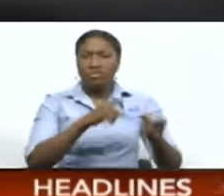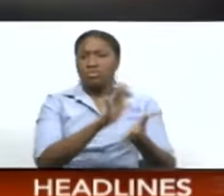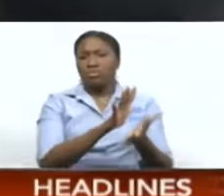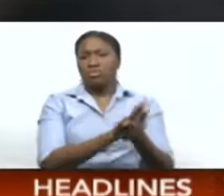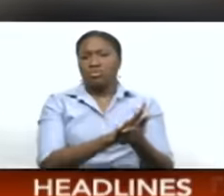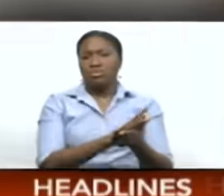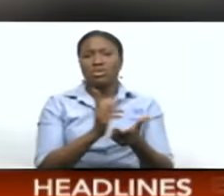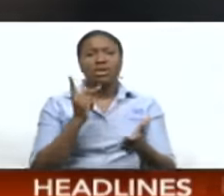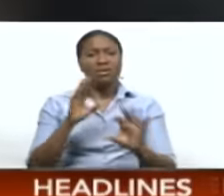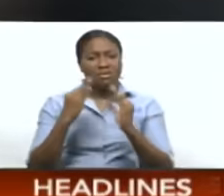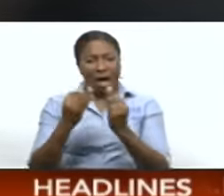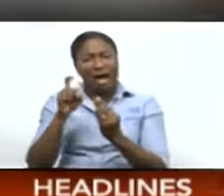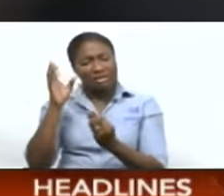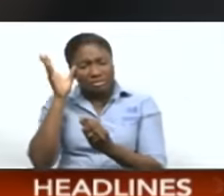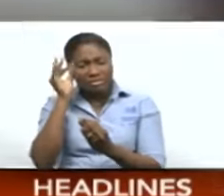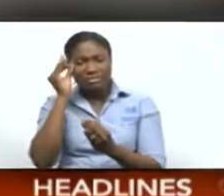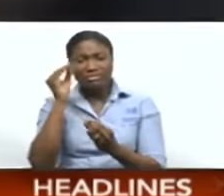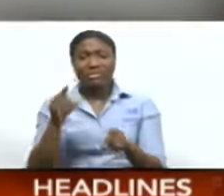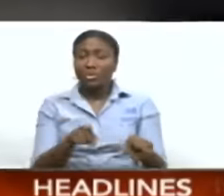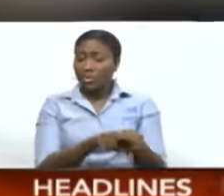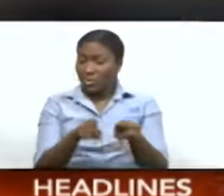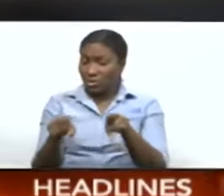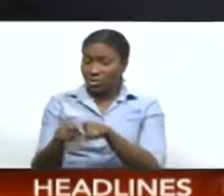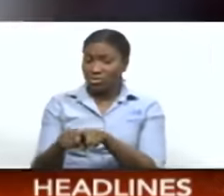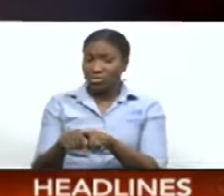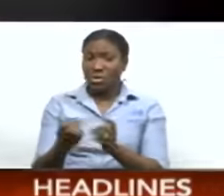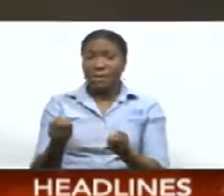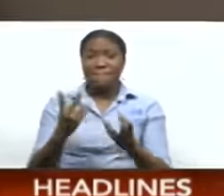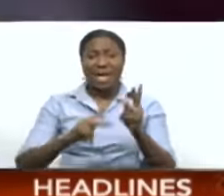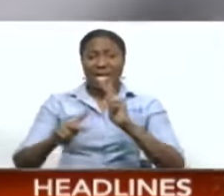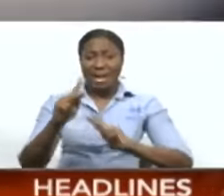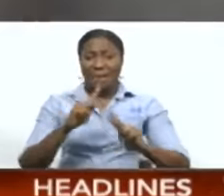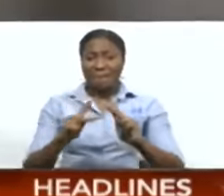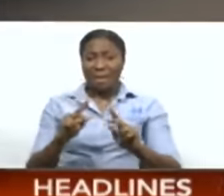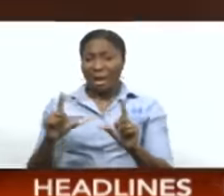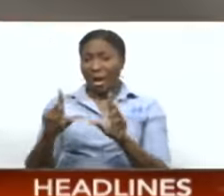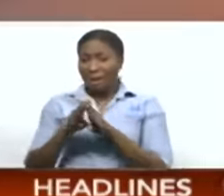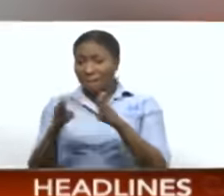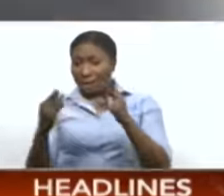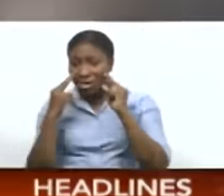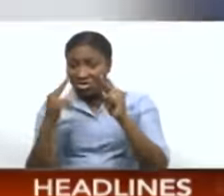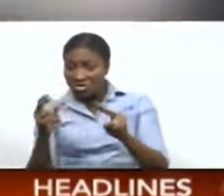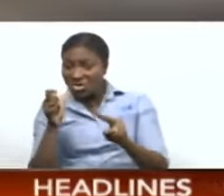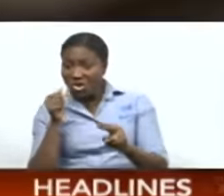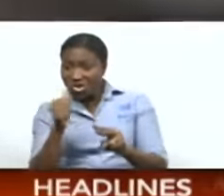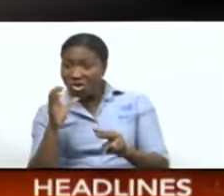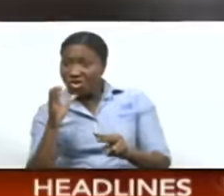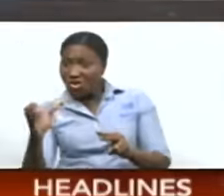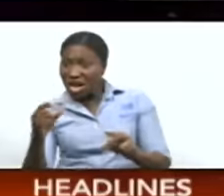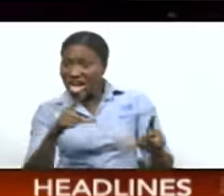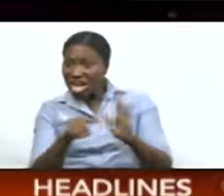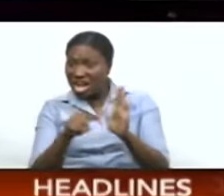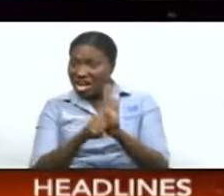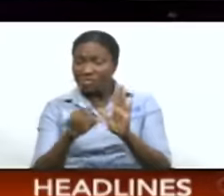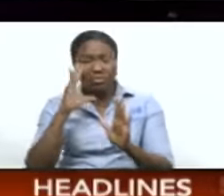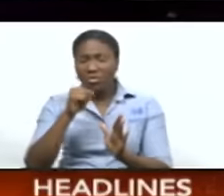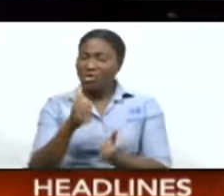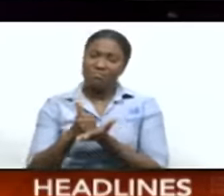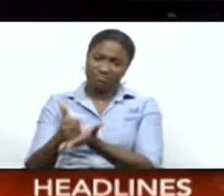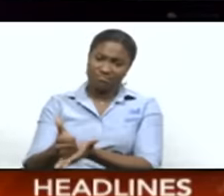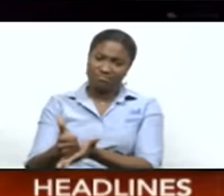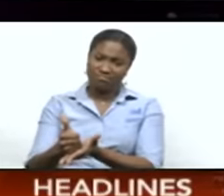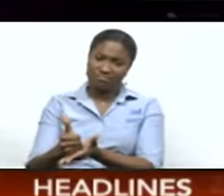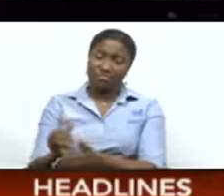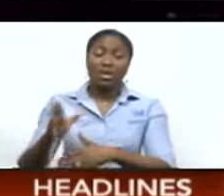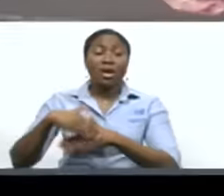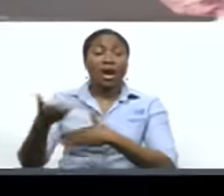The clinical psychologist added that the negative comments from members of the public will not help the student. Still to come